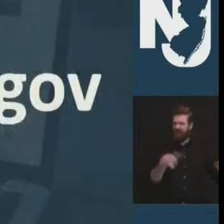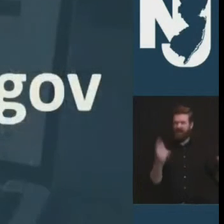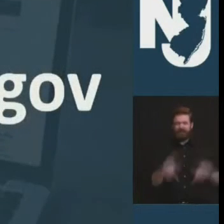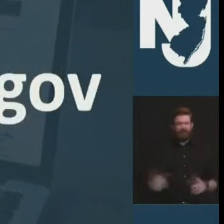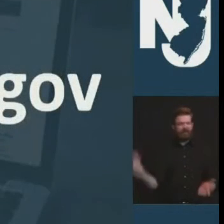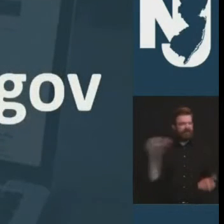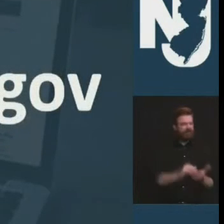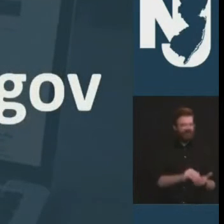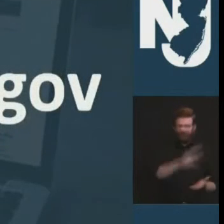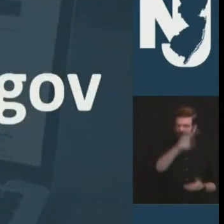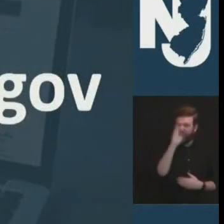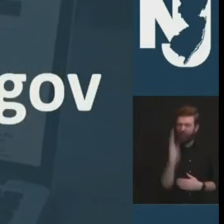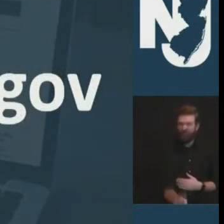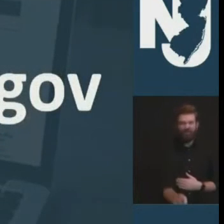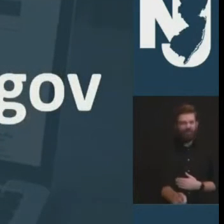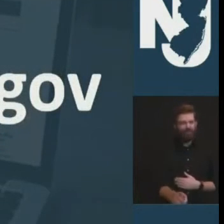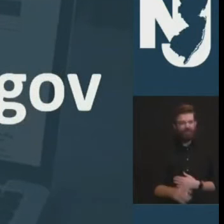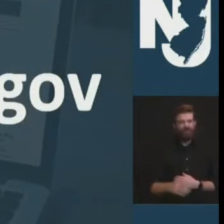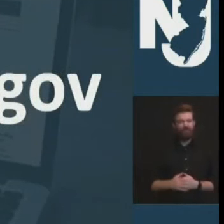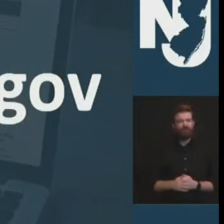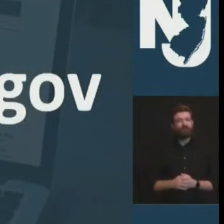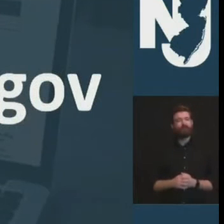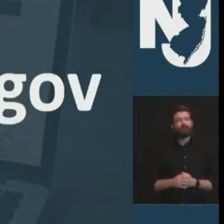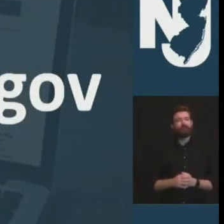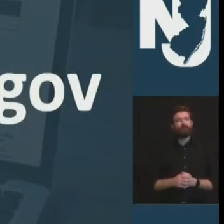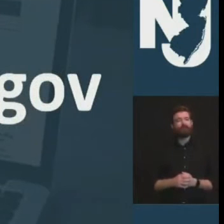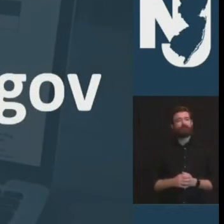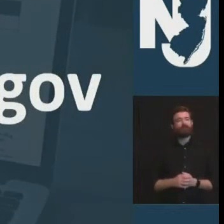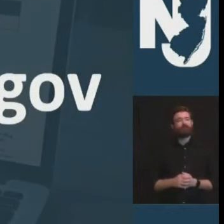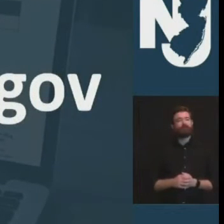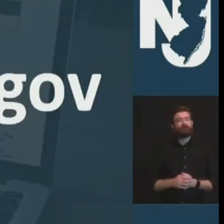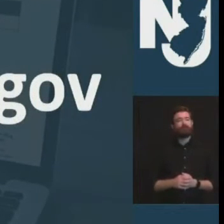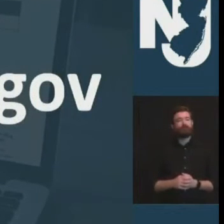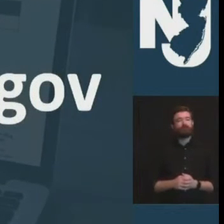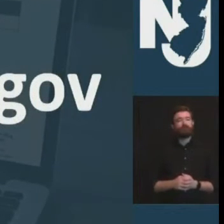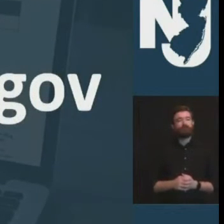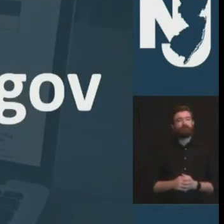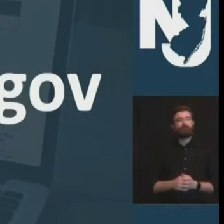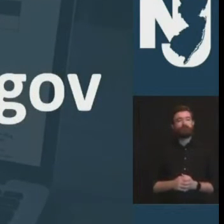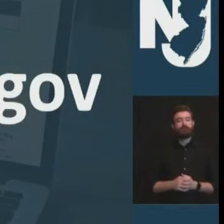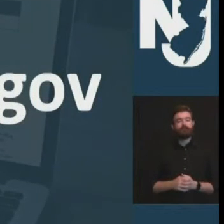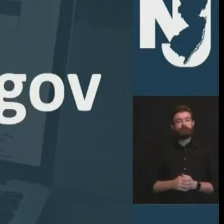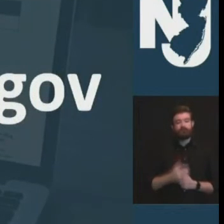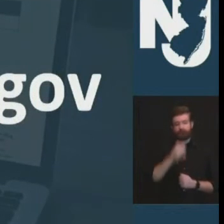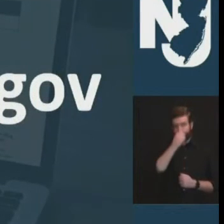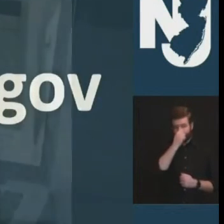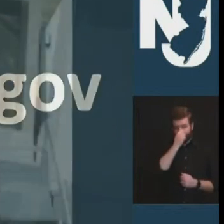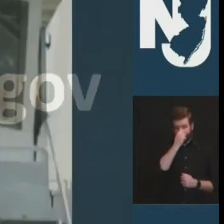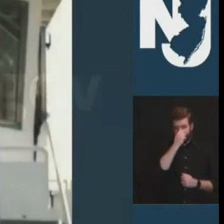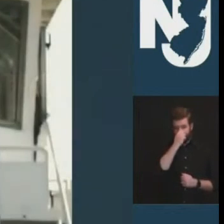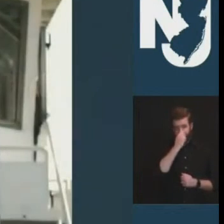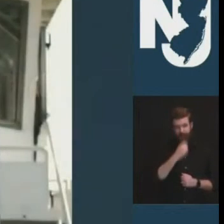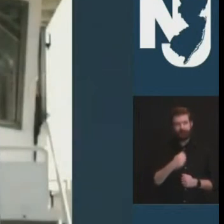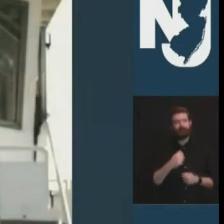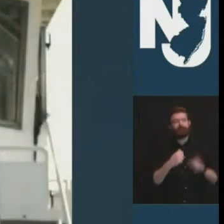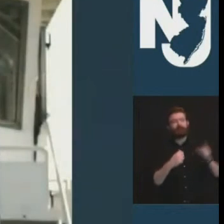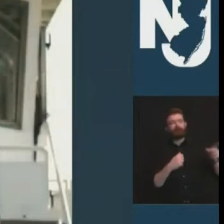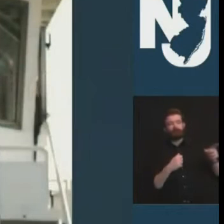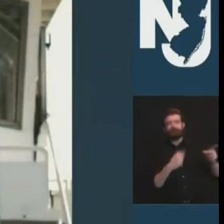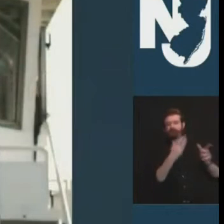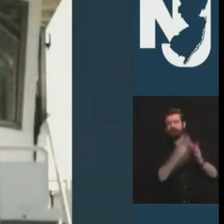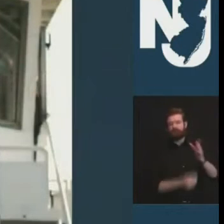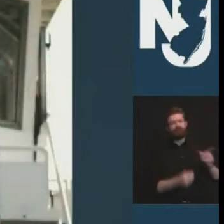notable non-covid passings that we must take a moment to acknowledge the first is a guy i knew well